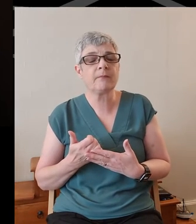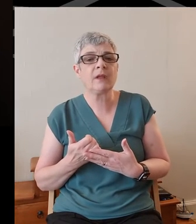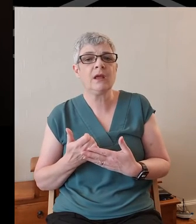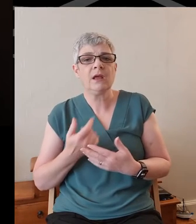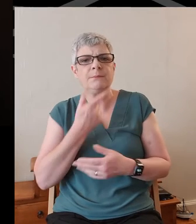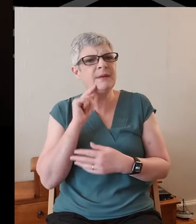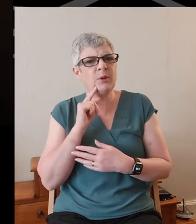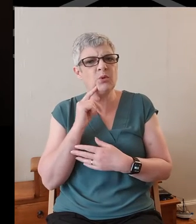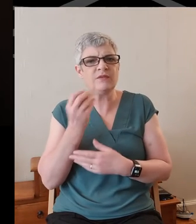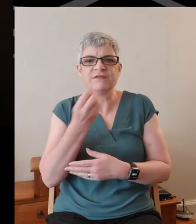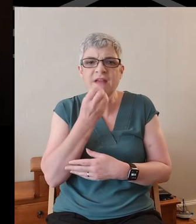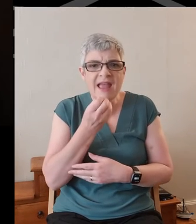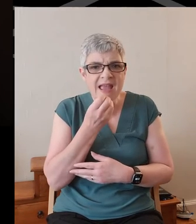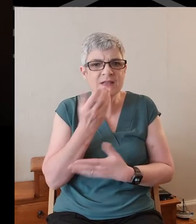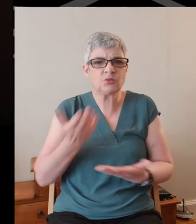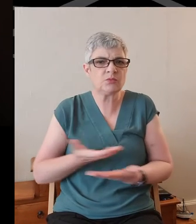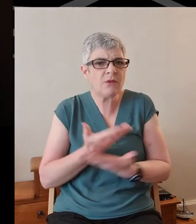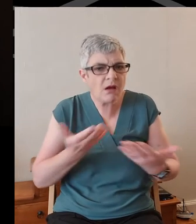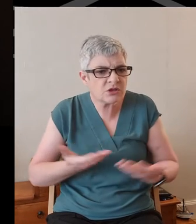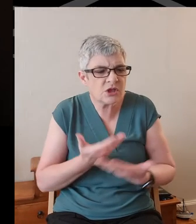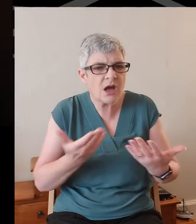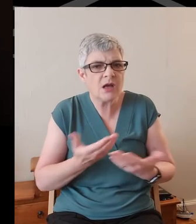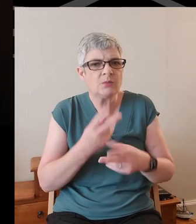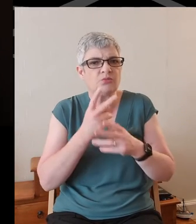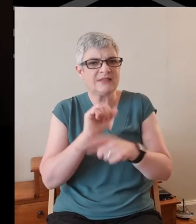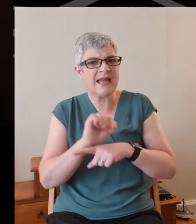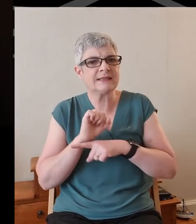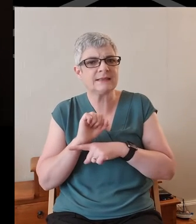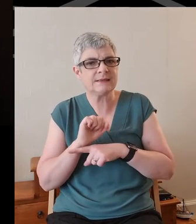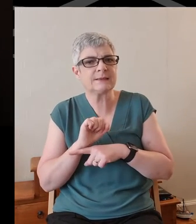Folks who fed, who nurtured, who protected us.